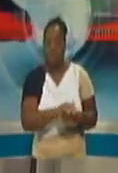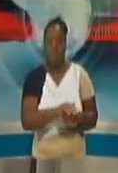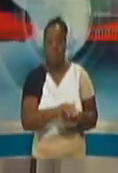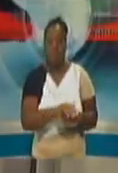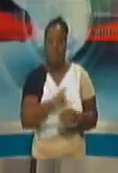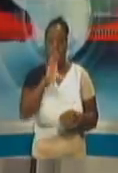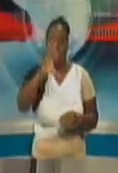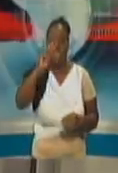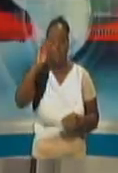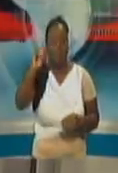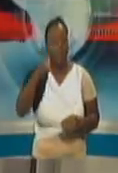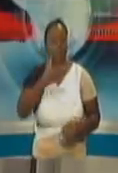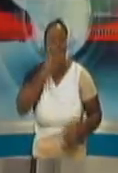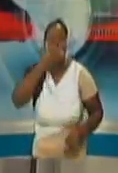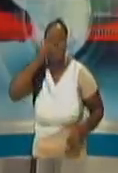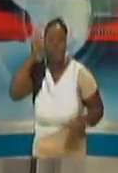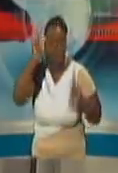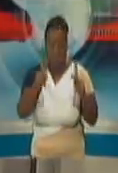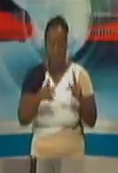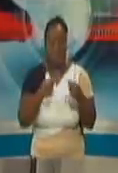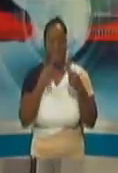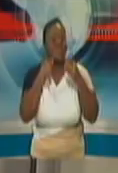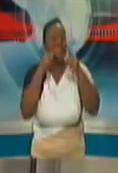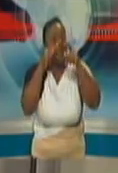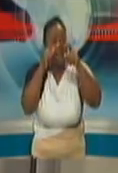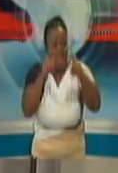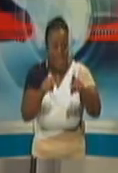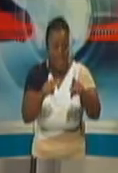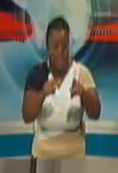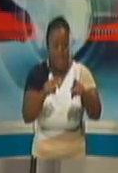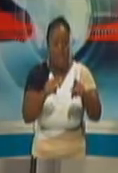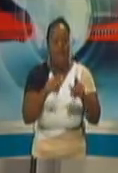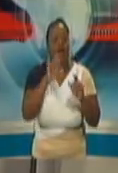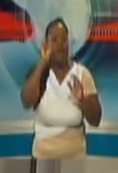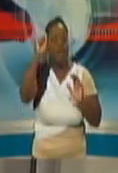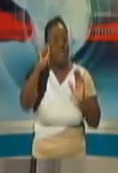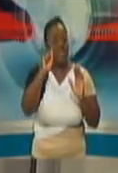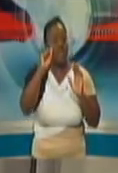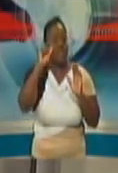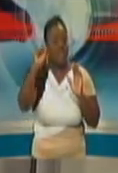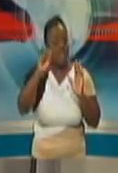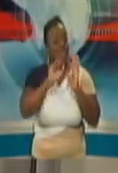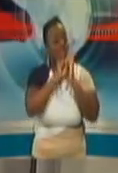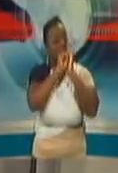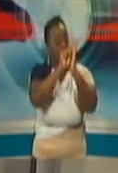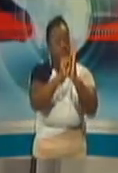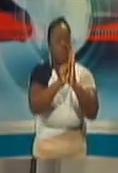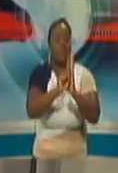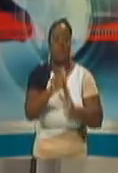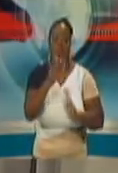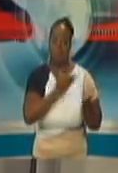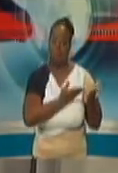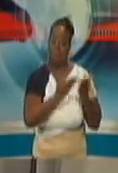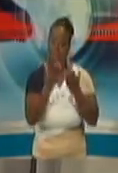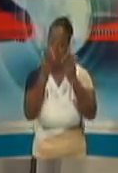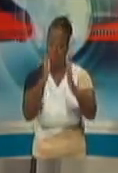Officer is the best person to answer that part about asymptomatic carriers. Dr. Parasra?